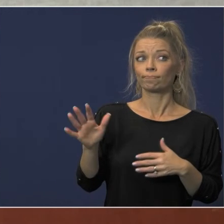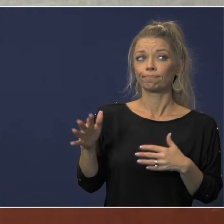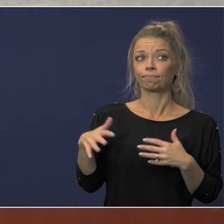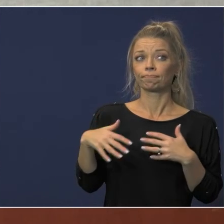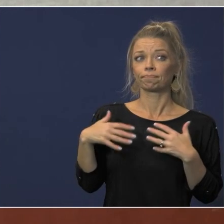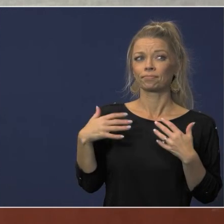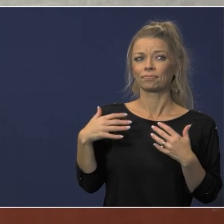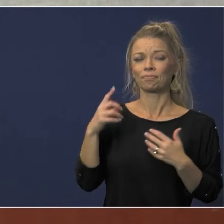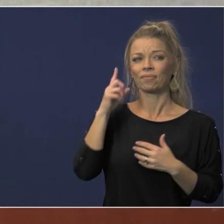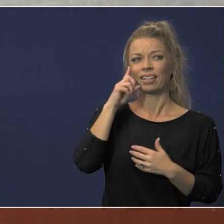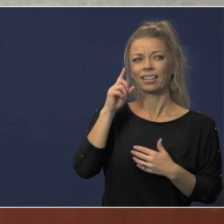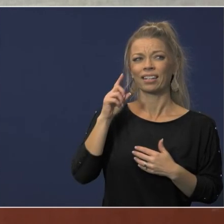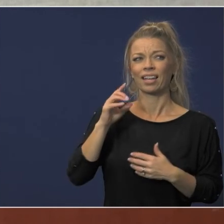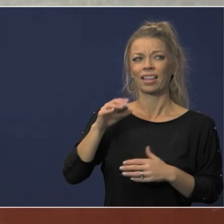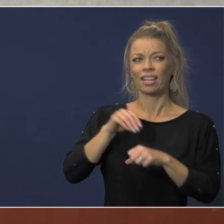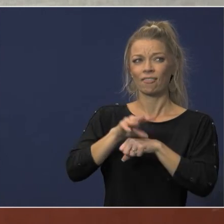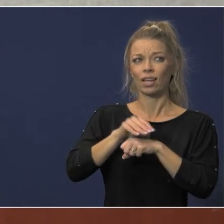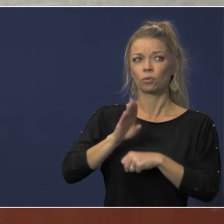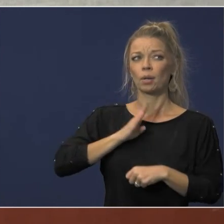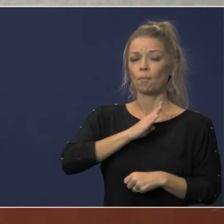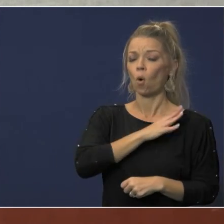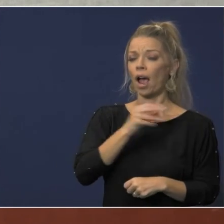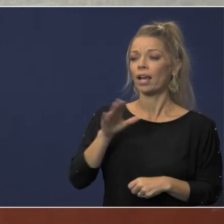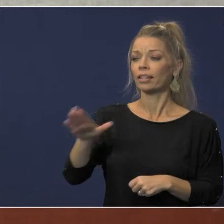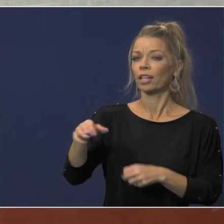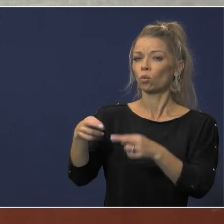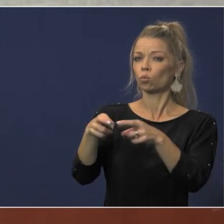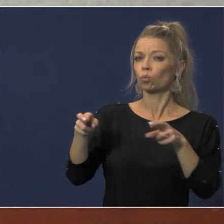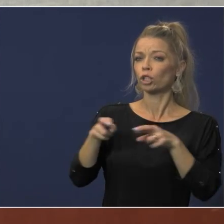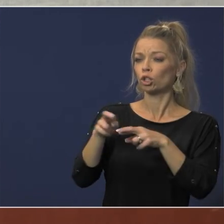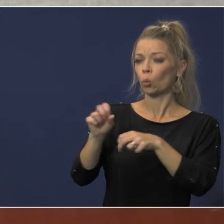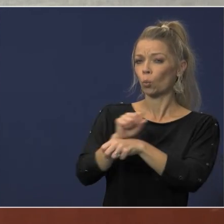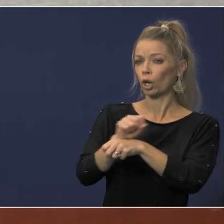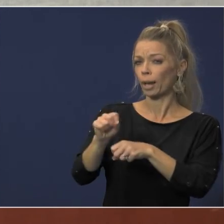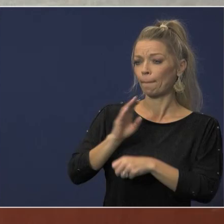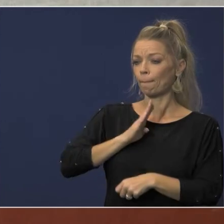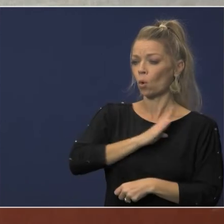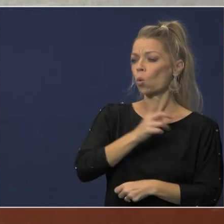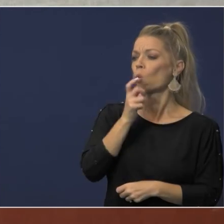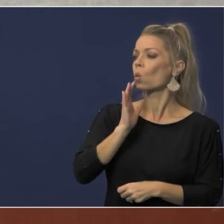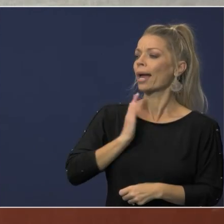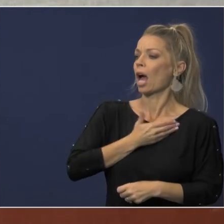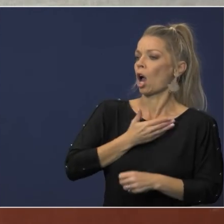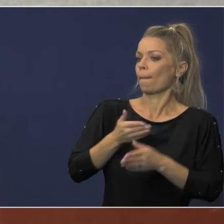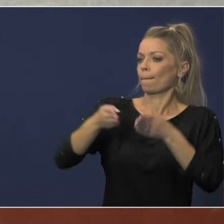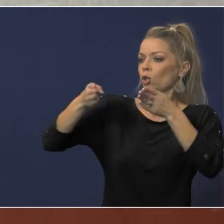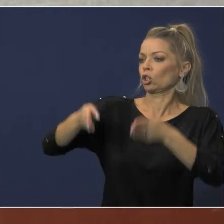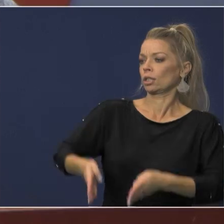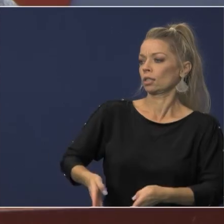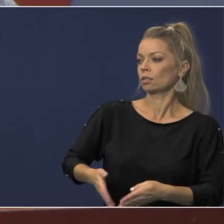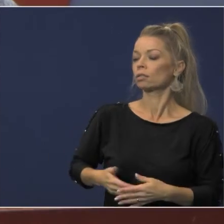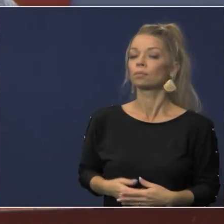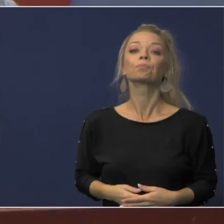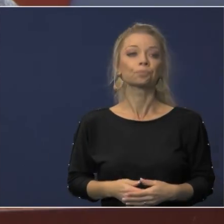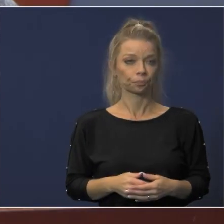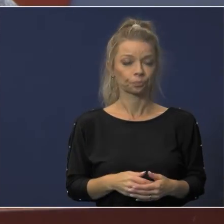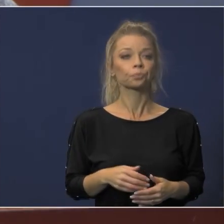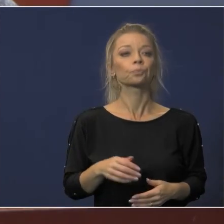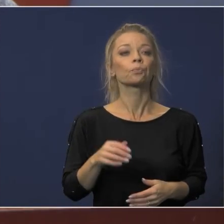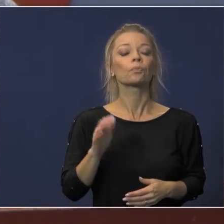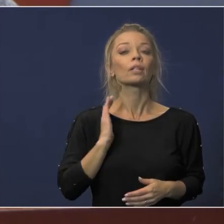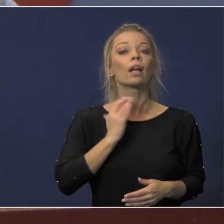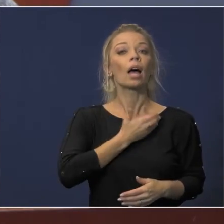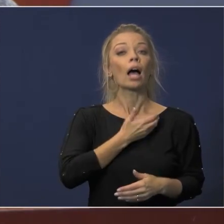i think it's the advisory board and their regional working board do we have who's our who's our person that so our person that that